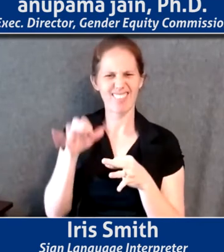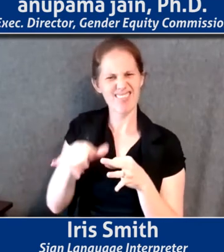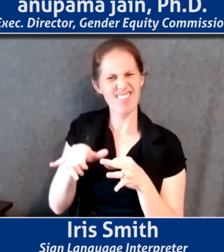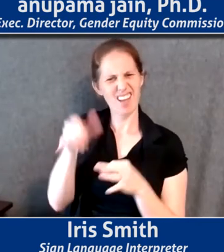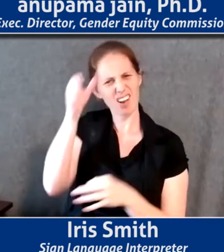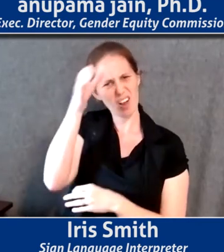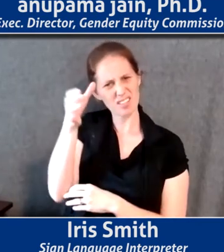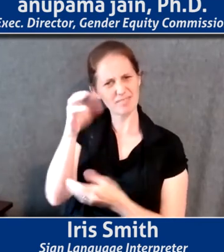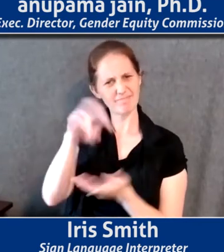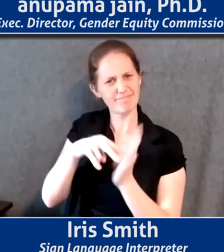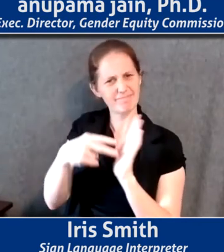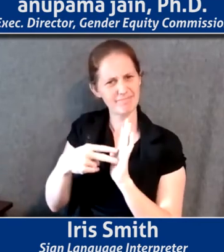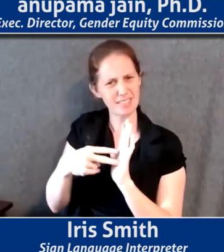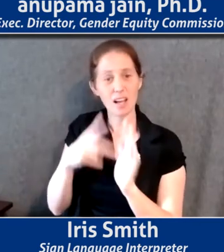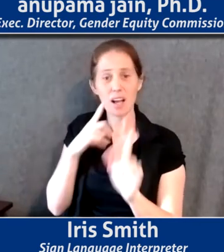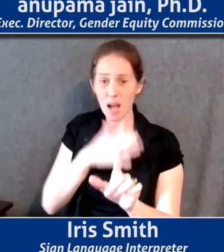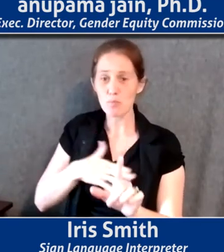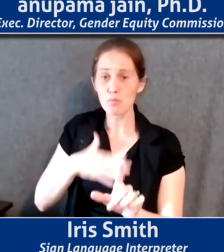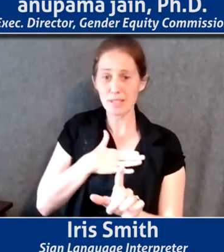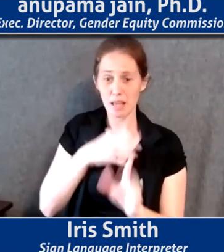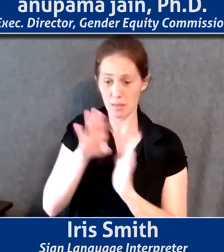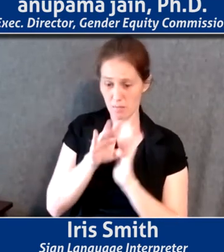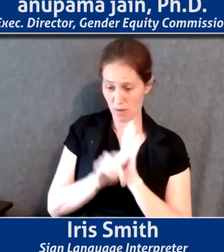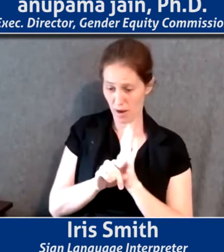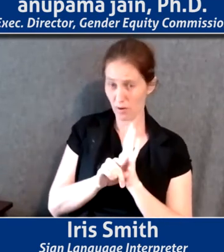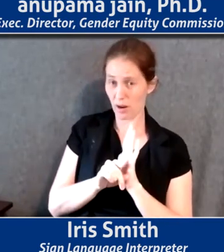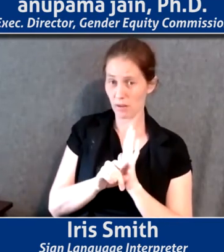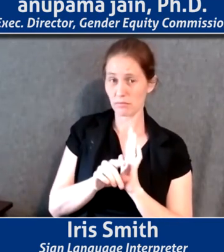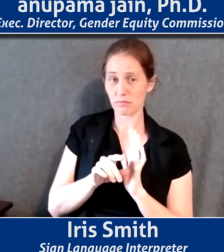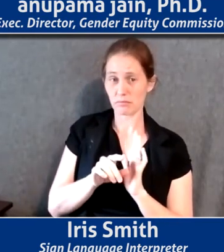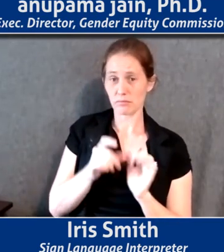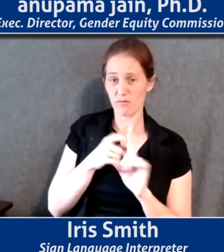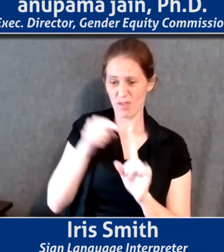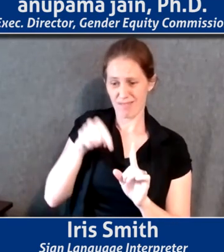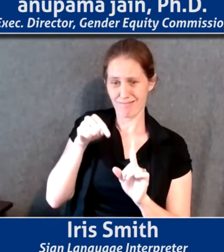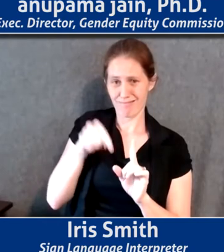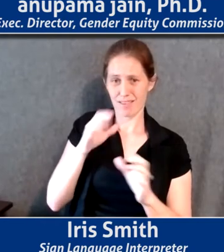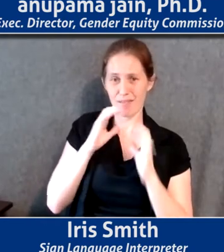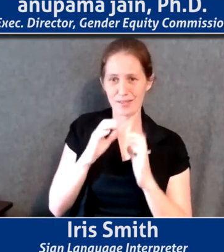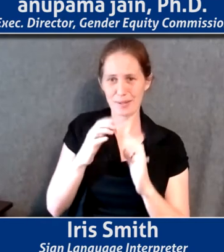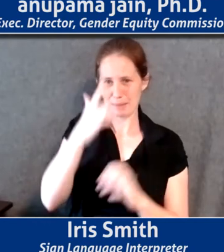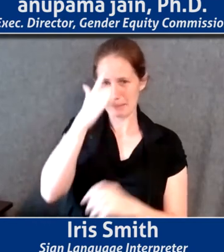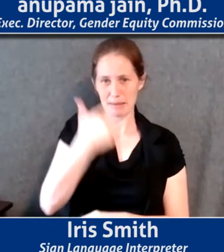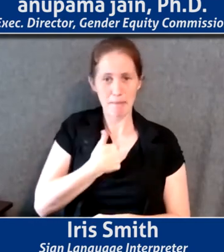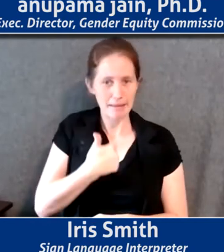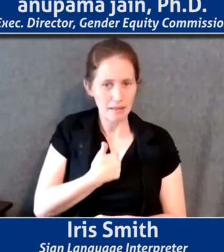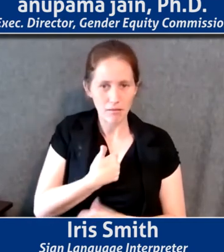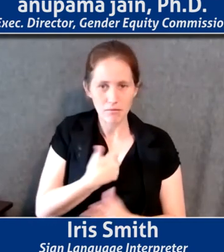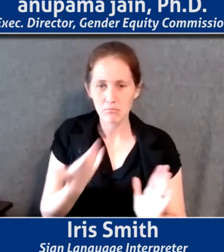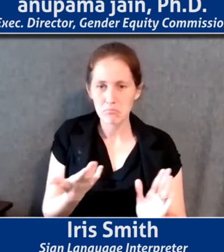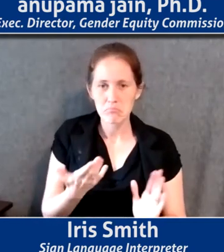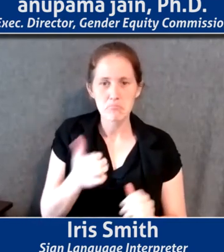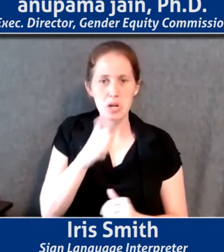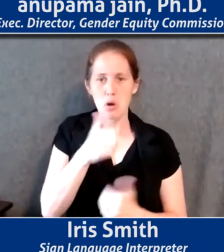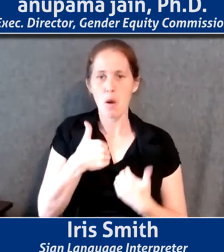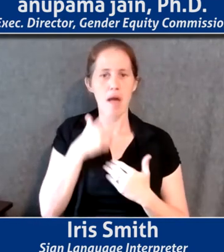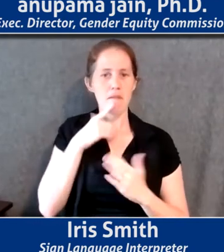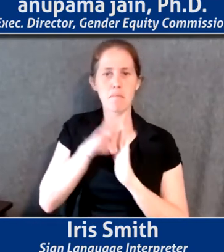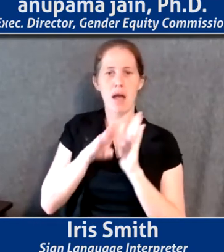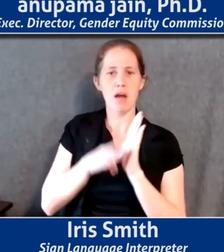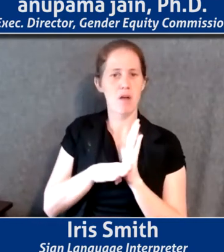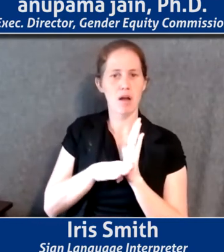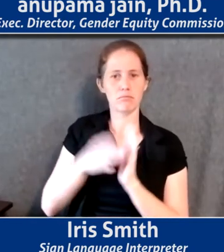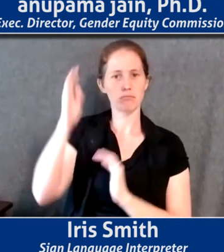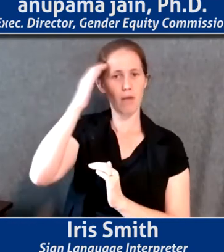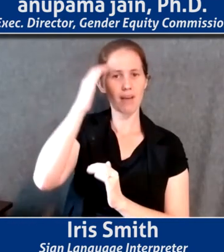is to folks? I appreciate the background that you bring into this conversation, because for someone that doesn't have like myself, that background, the explanations